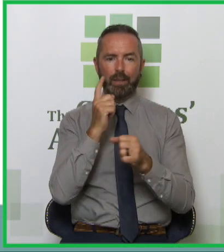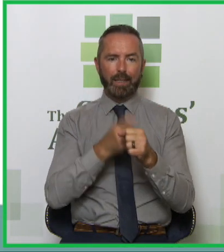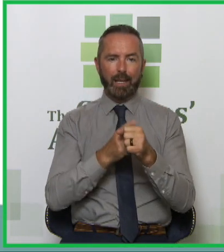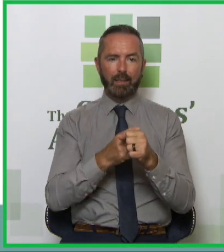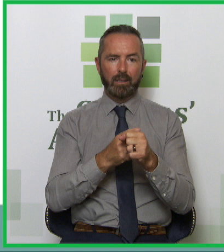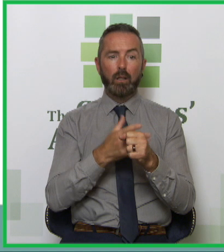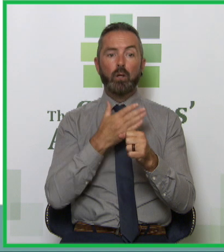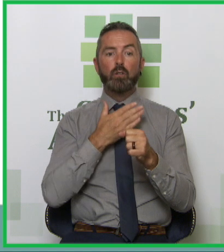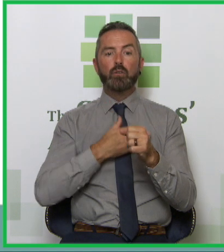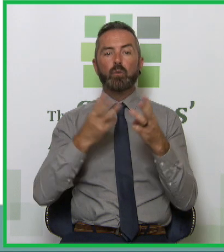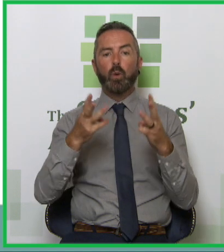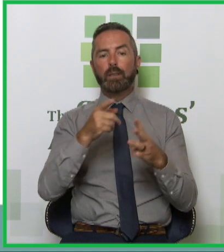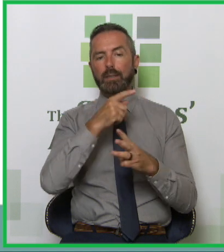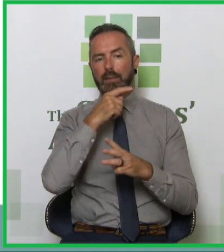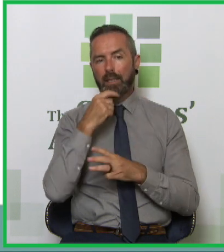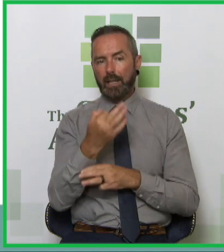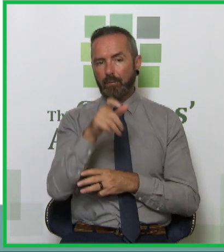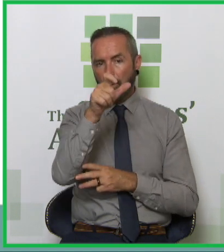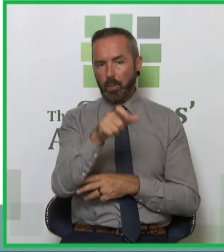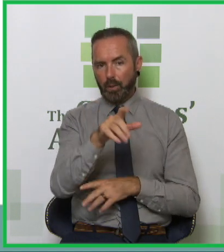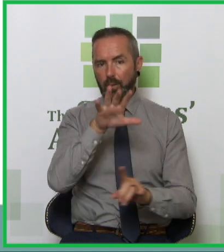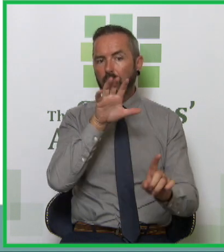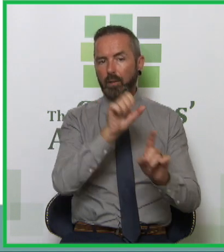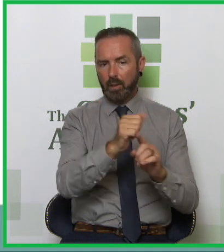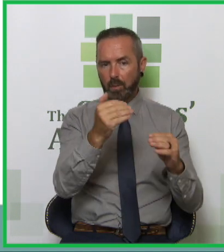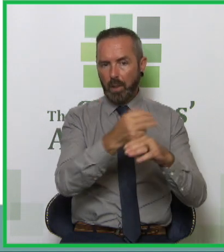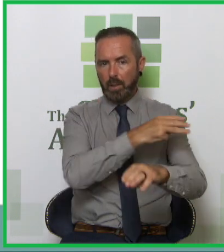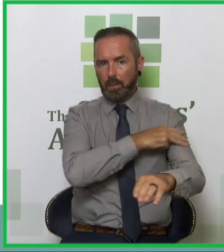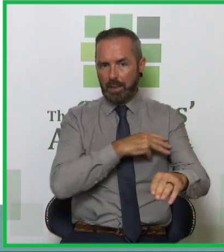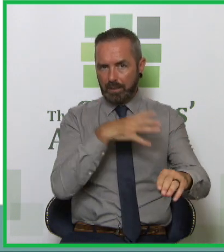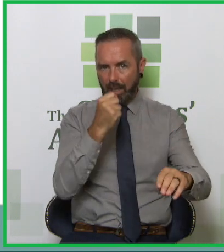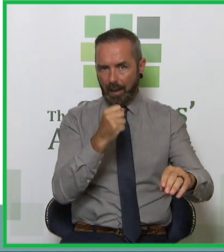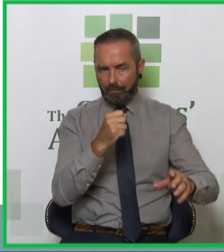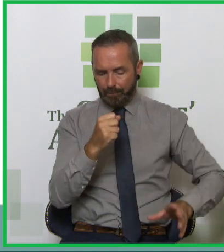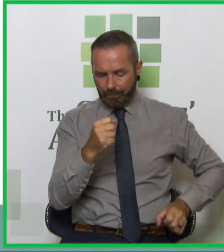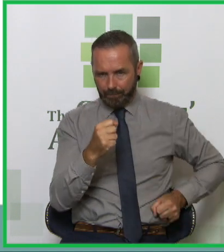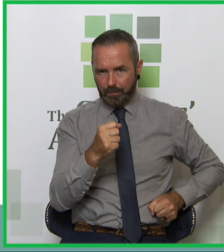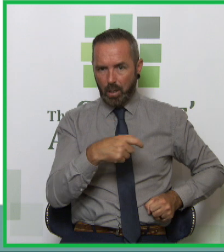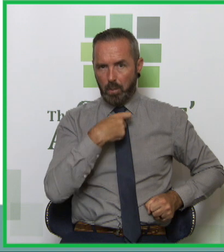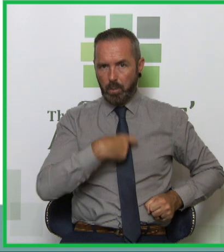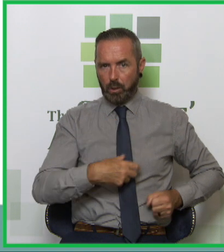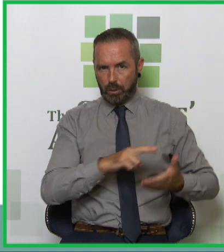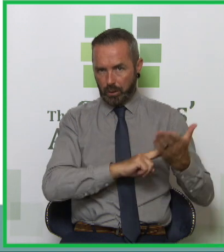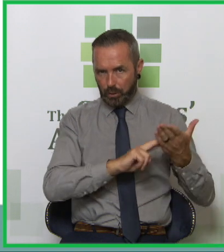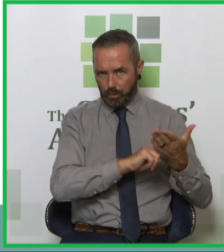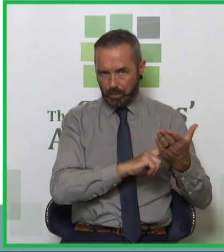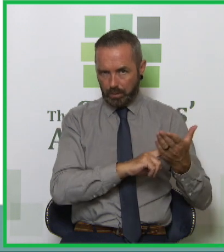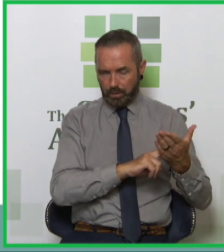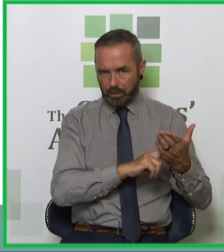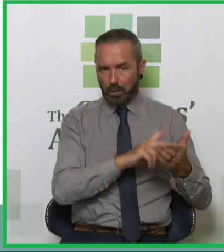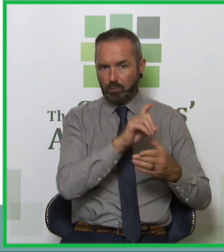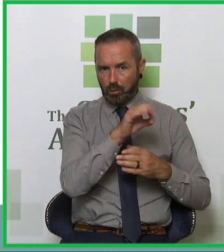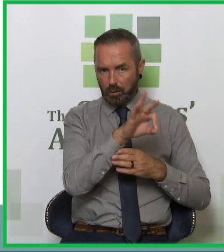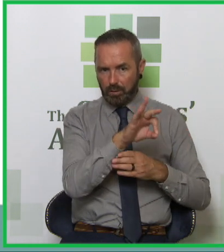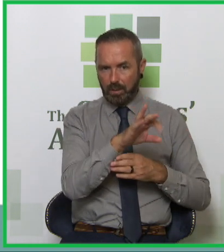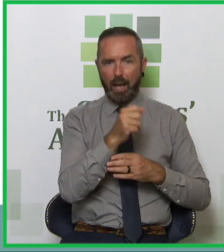the intention is that if a person is found by Angarda Sheikona in possession of drugs for personal use that they're offered the option to attend the